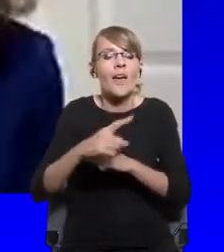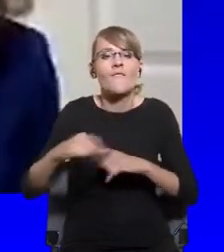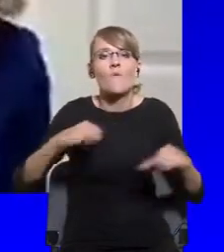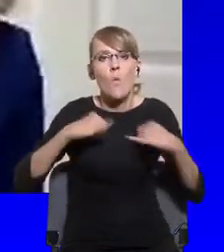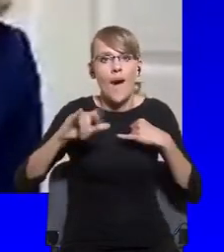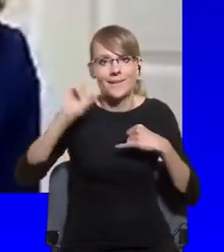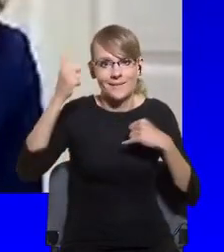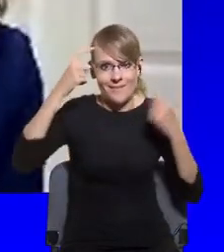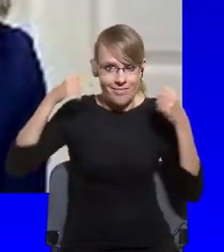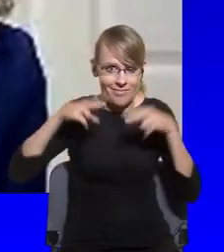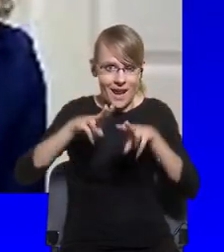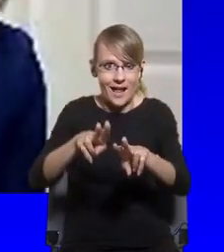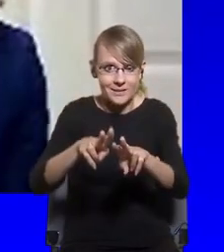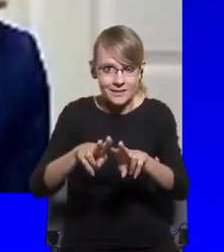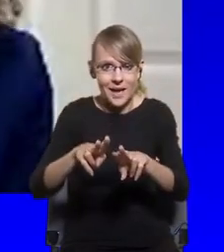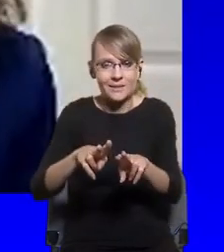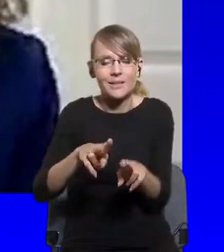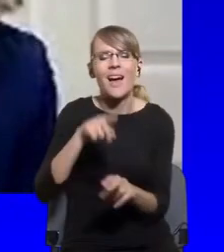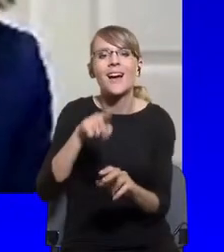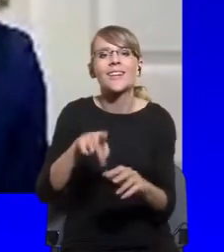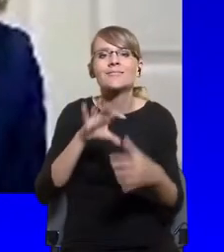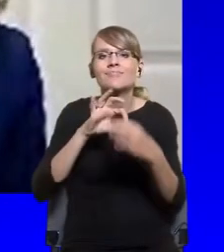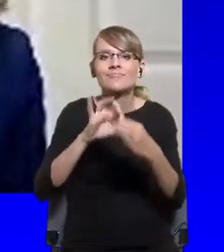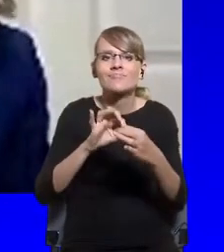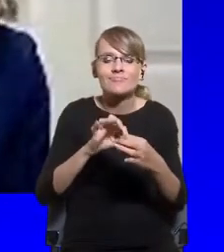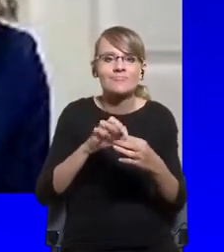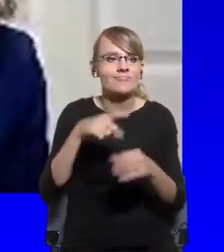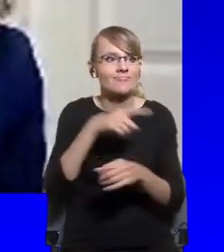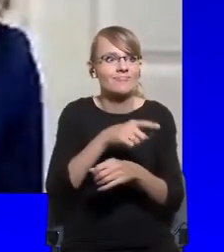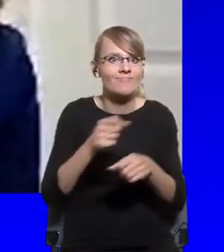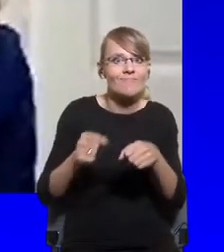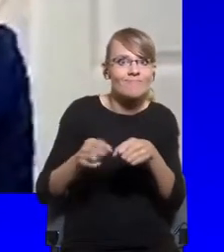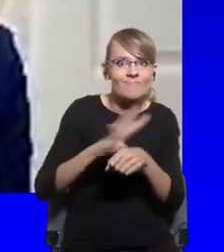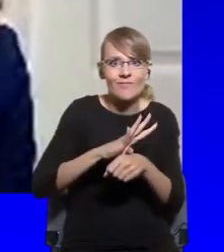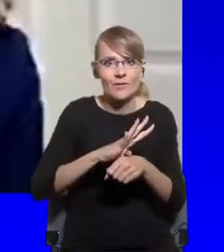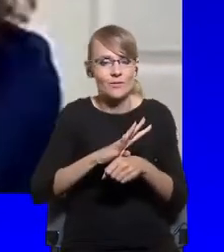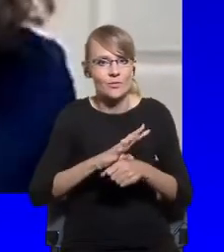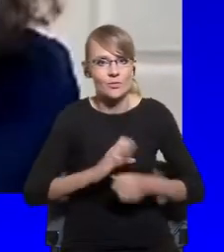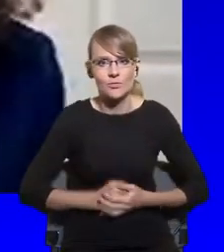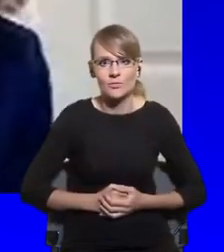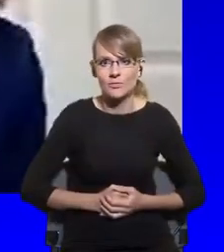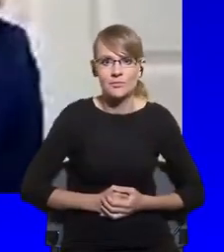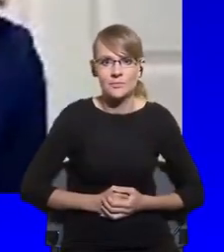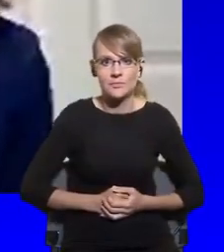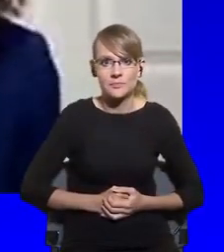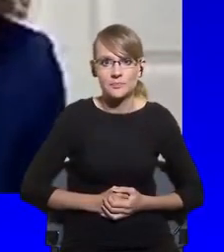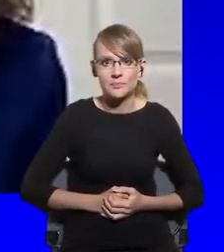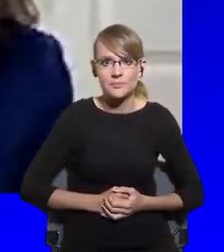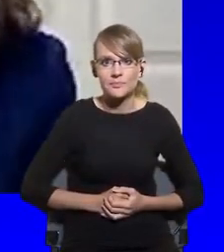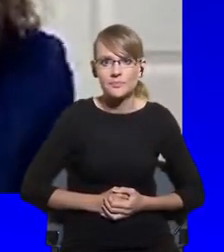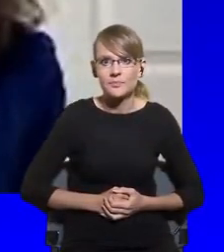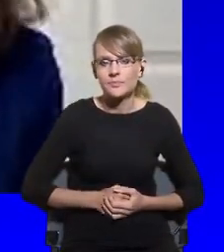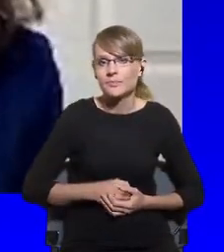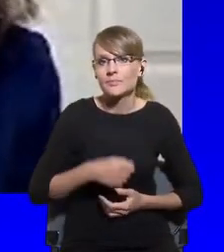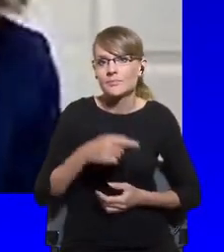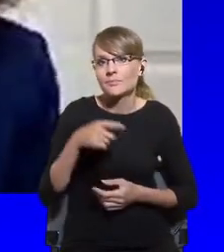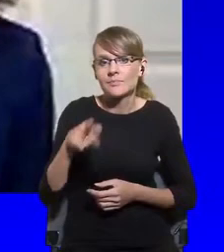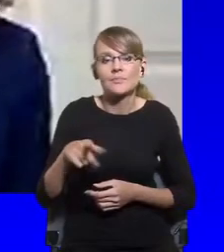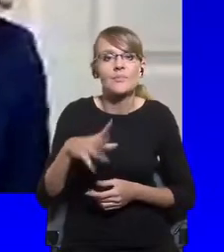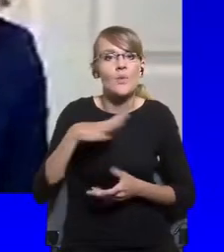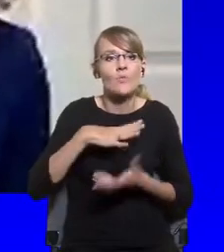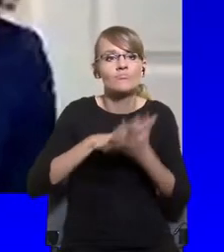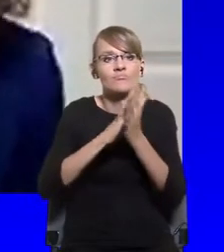by the pandemic had on the institutional transformation of, for instance, prime ministers